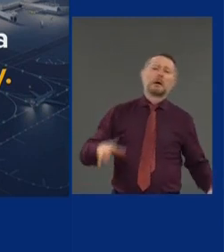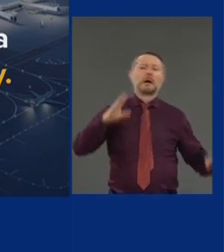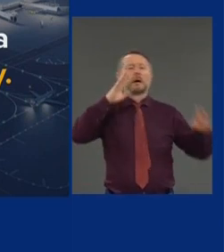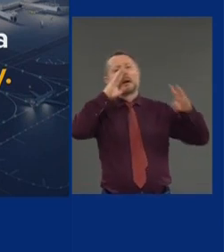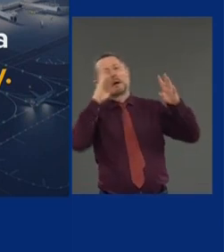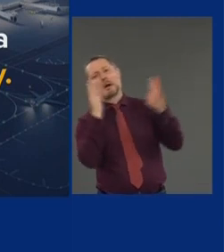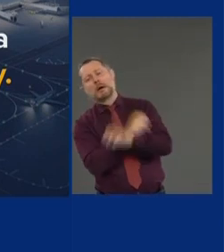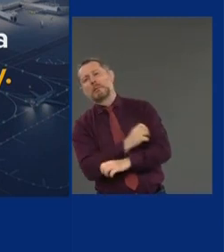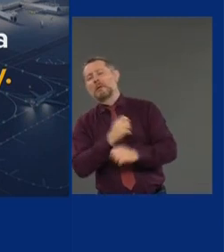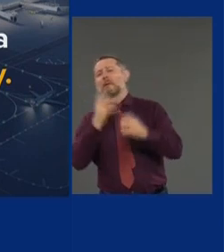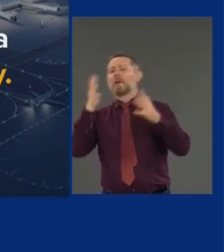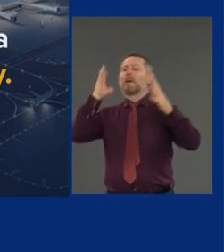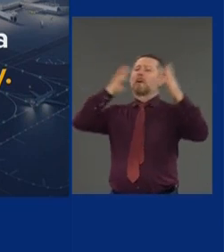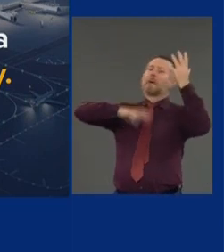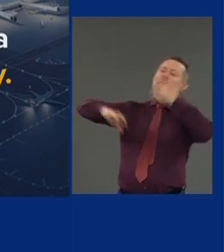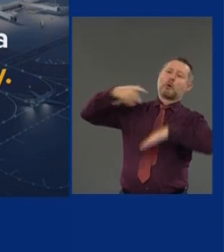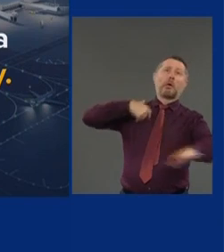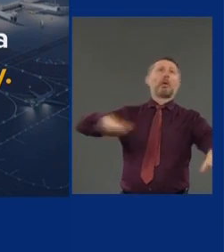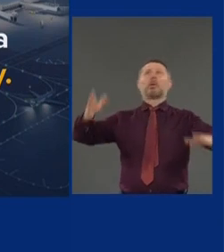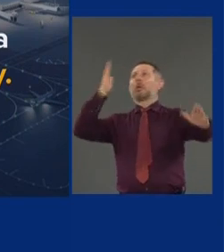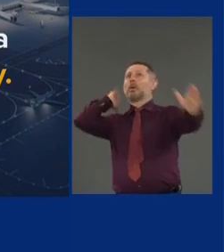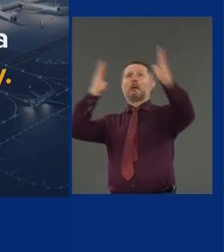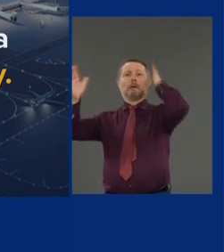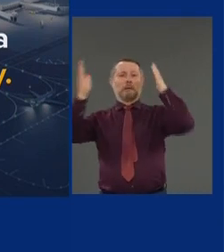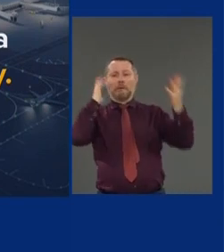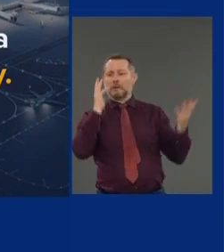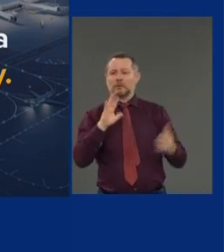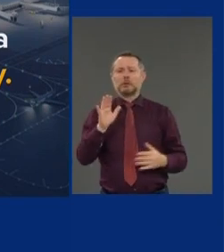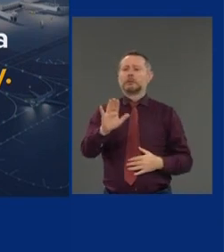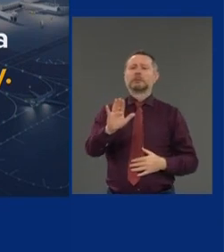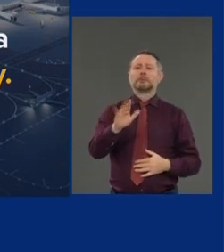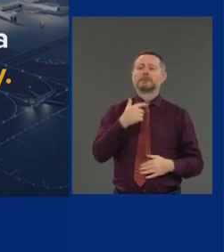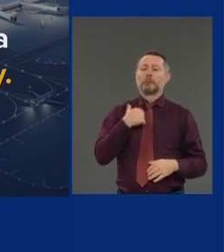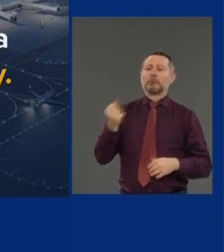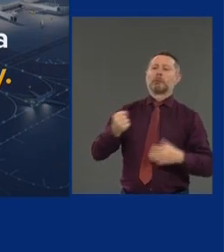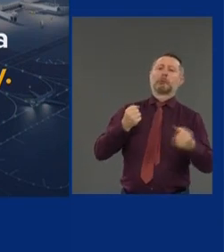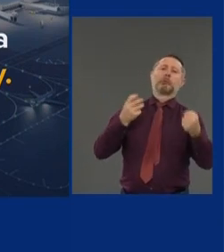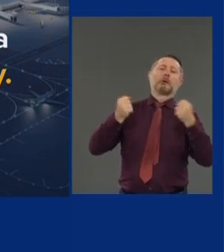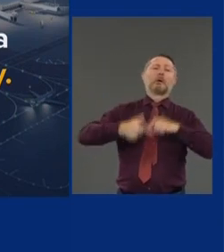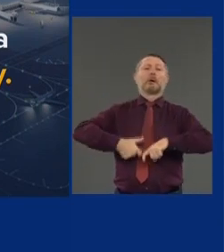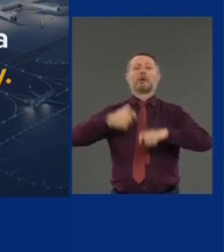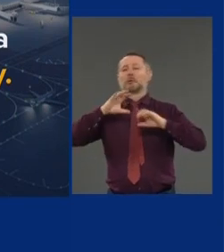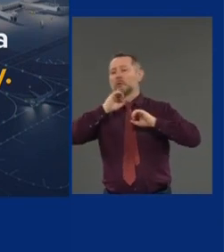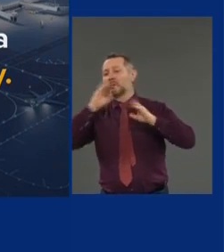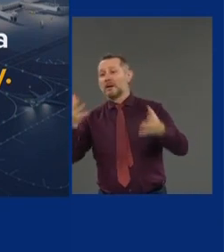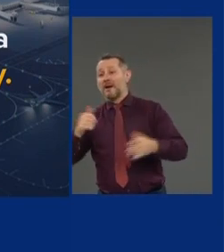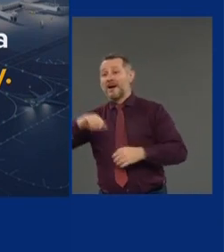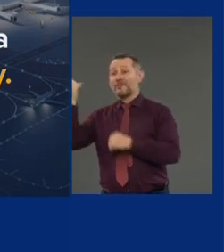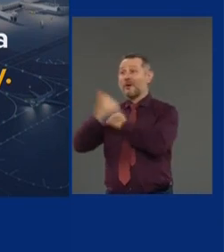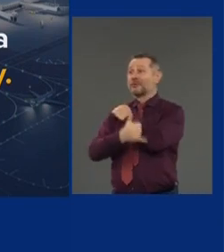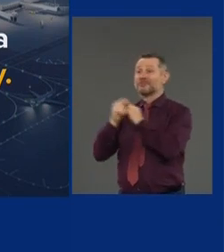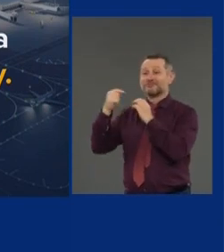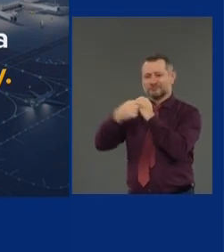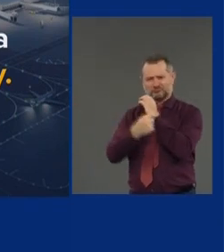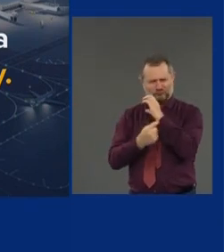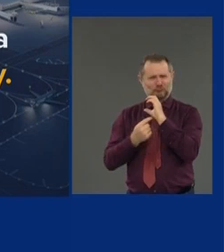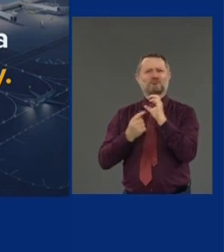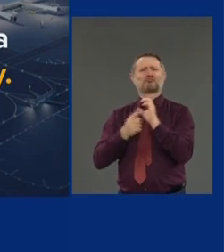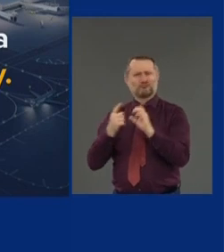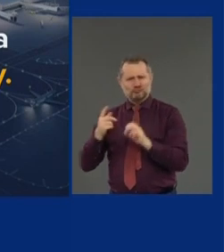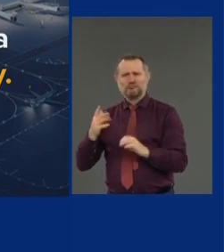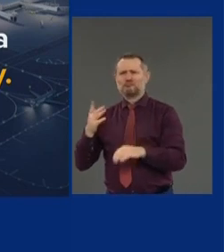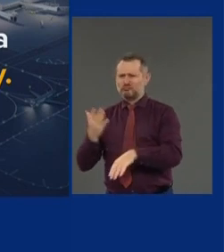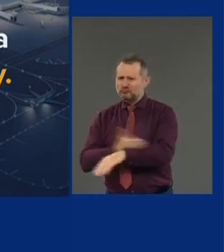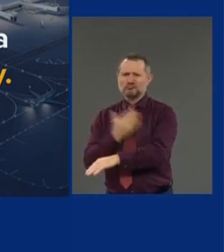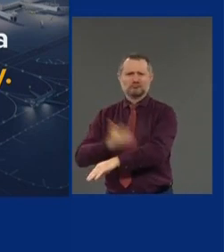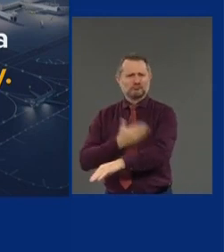too confusing. So we just didn't do it. Meanwhile, countries all around the world did it. And